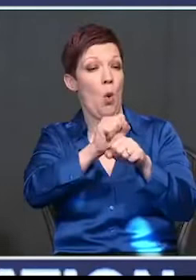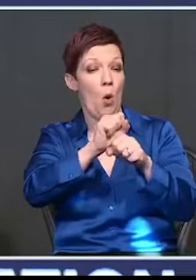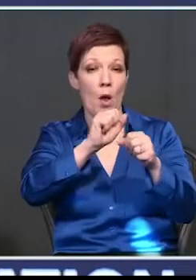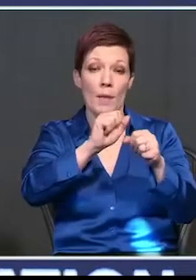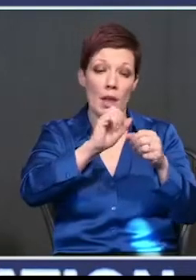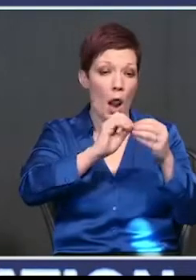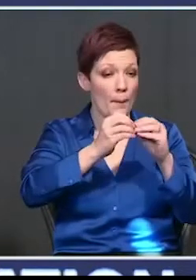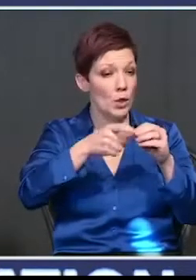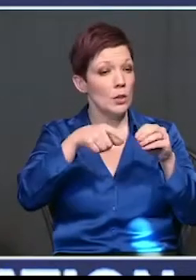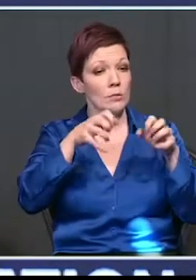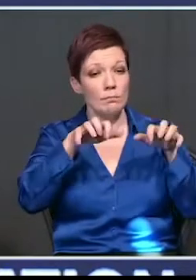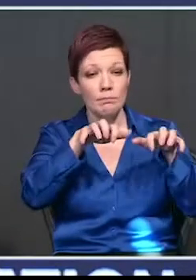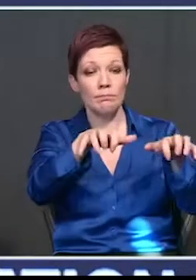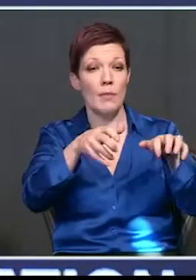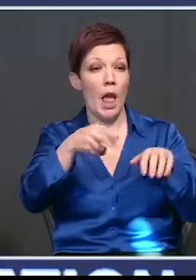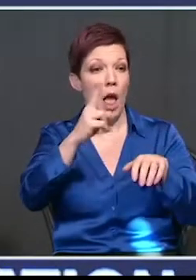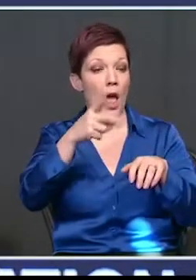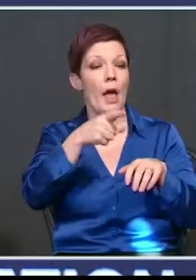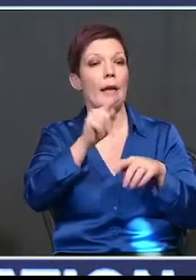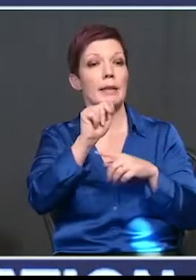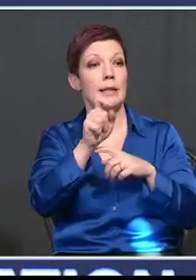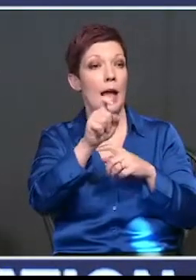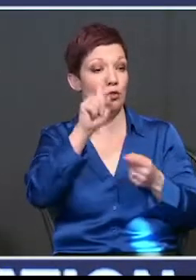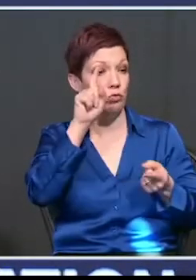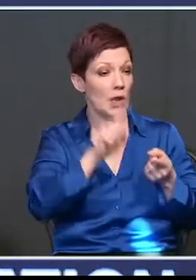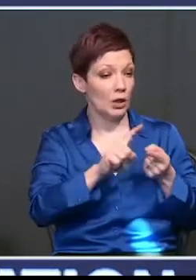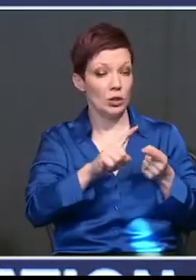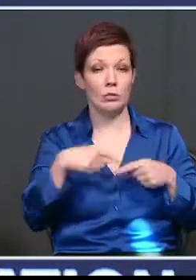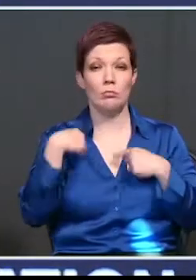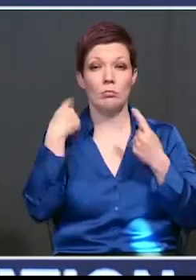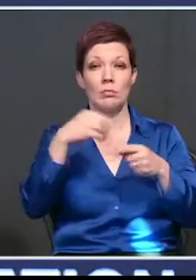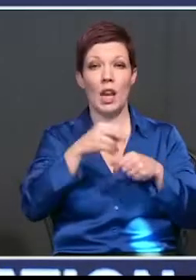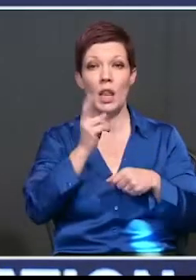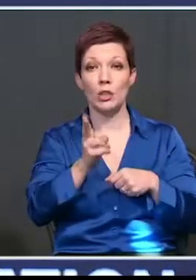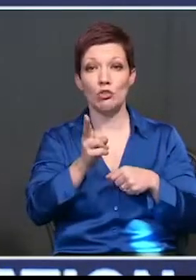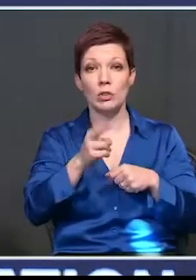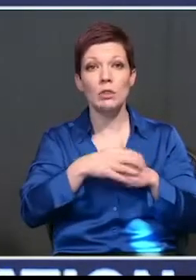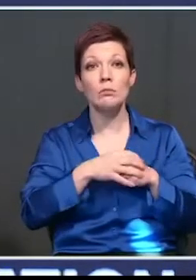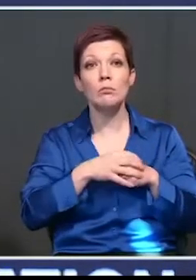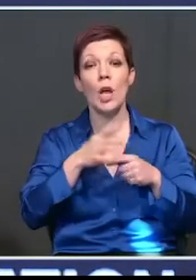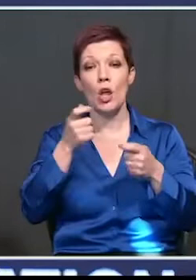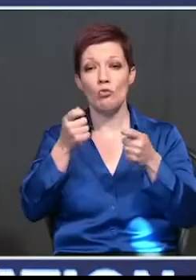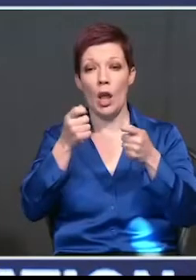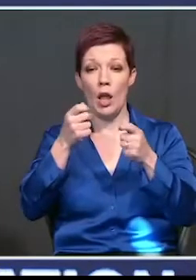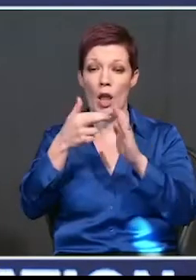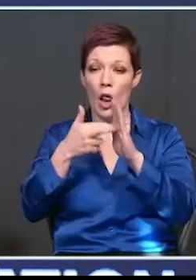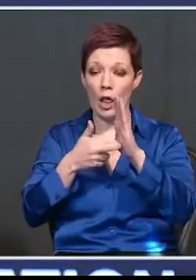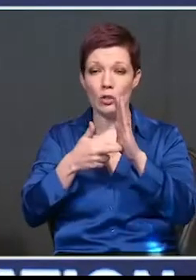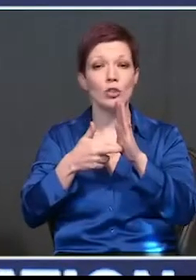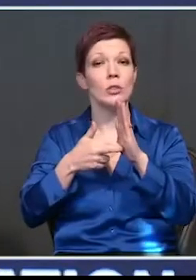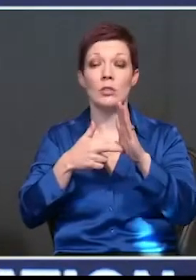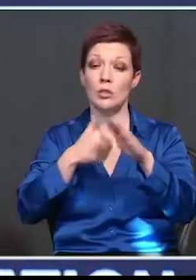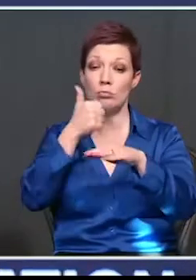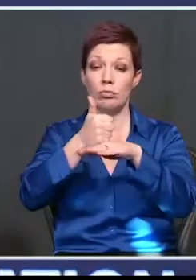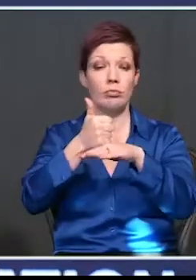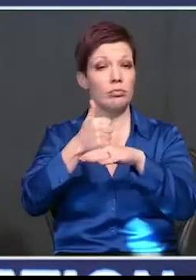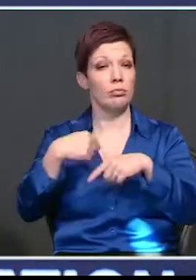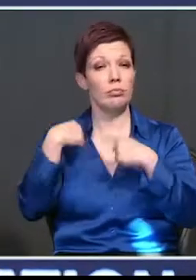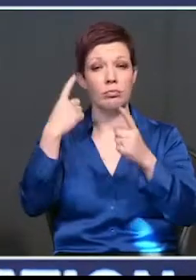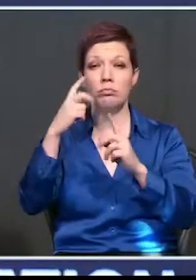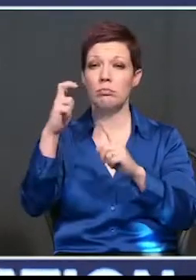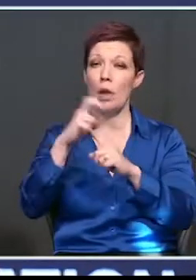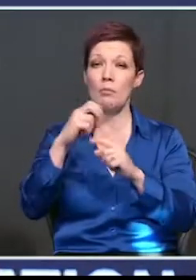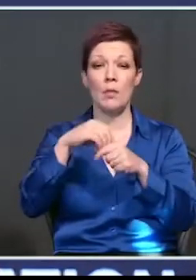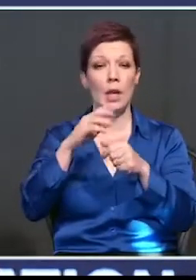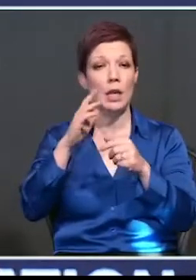If you look at the tax reductions are the greatest in history, the regulation reductions, the greatest in history. It leads